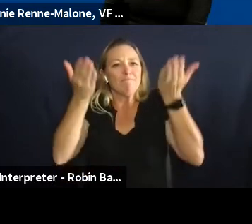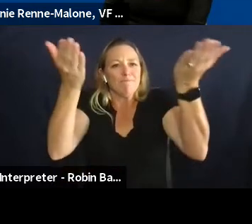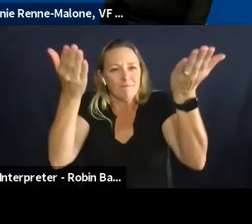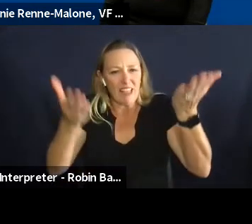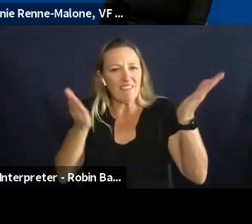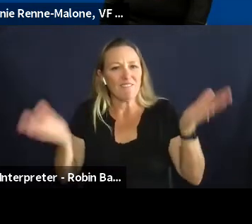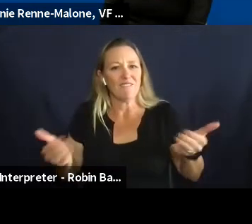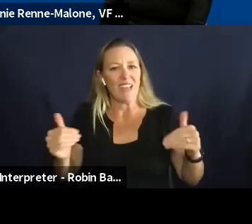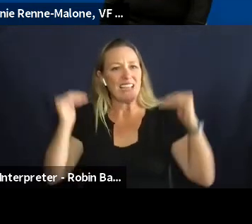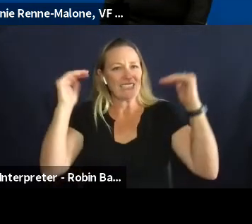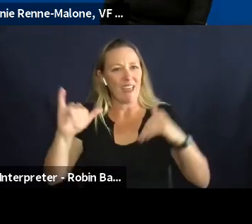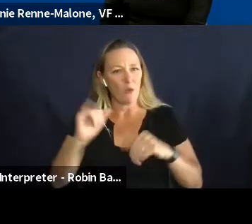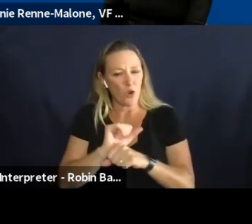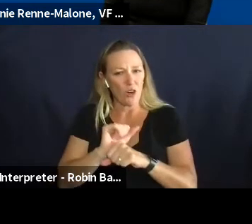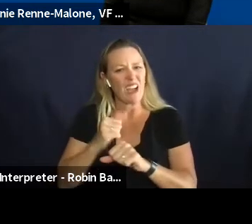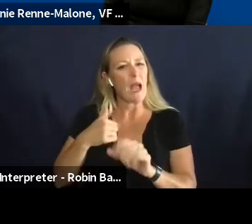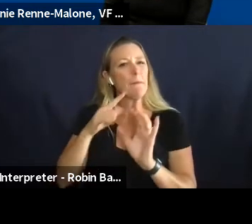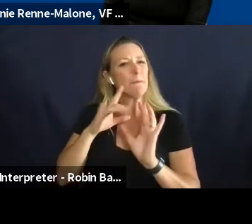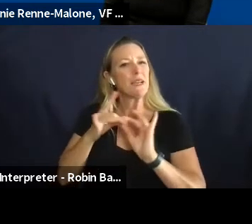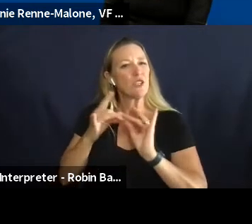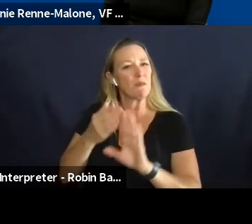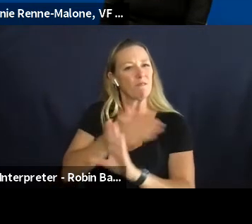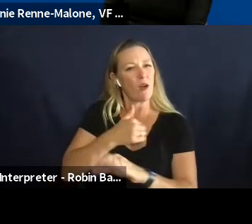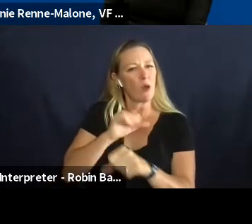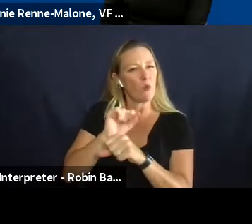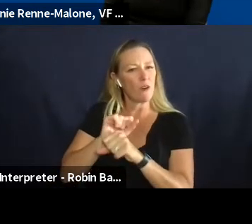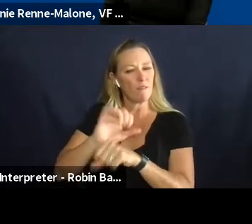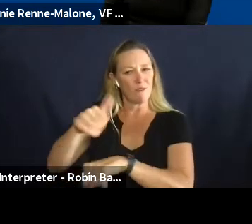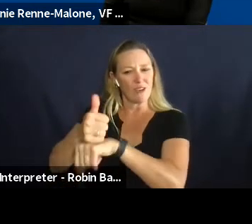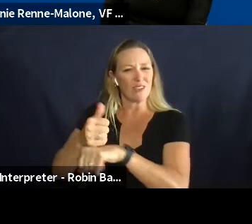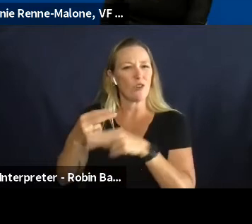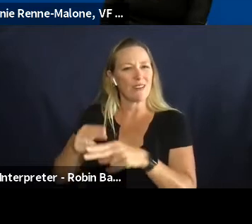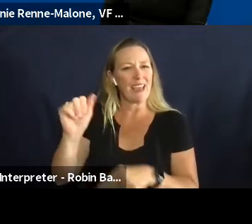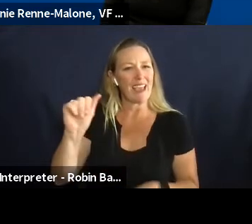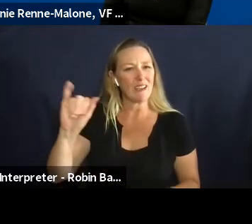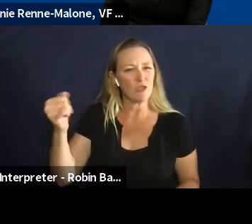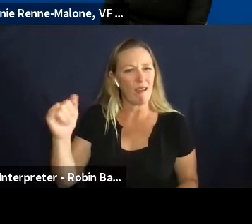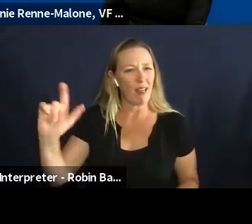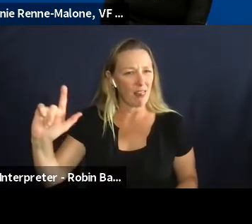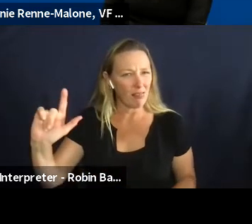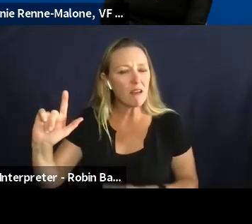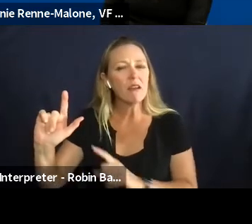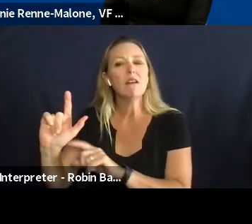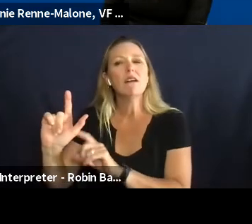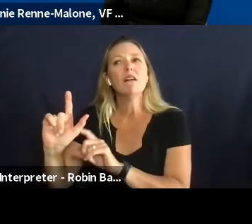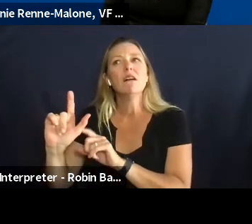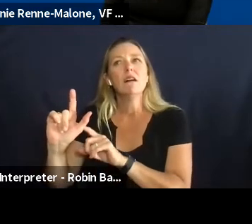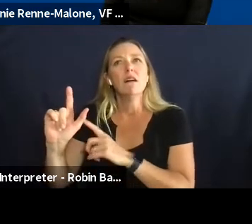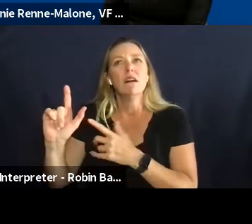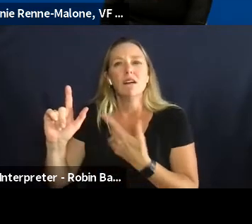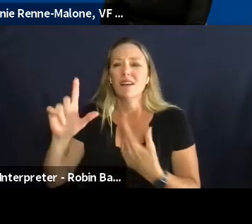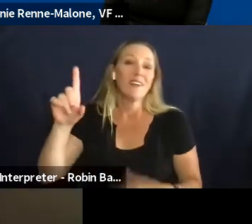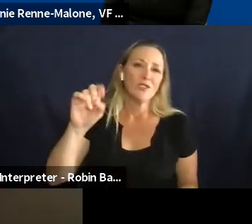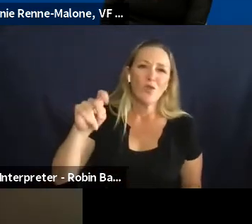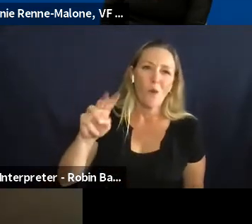before i work for an organist for a foundation called ajl and you know dope mom